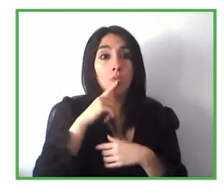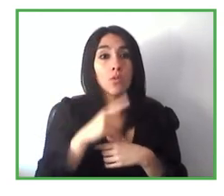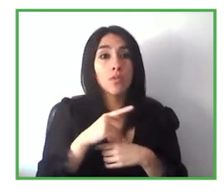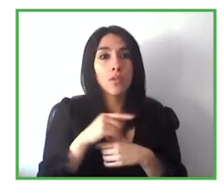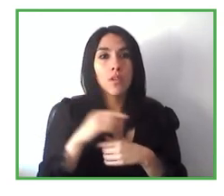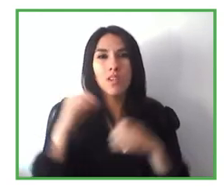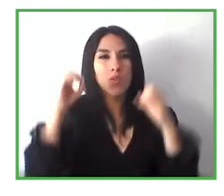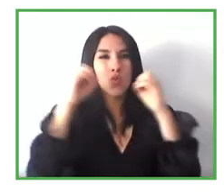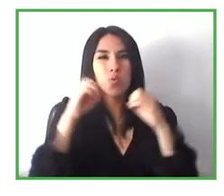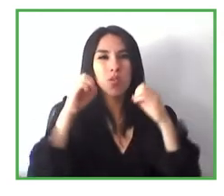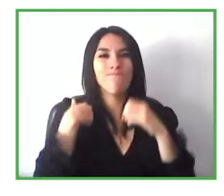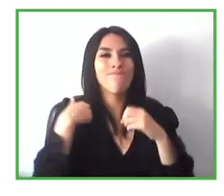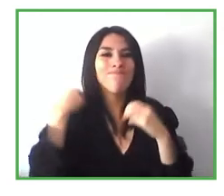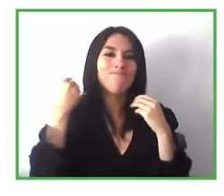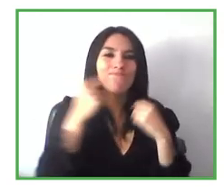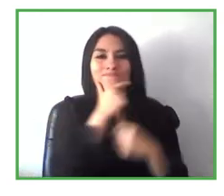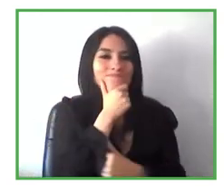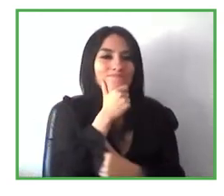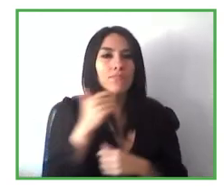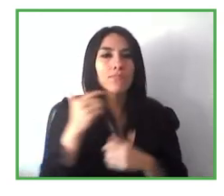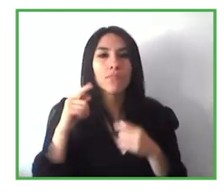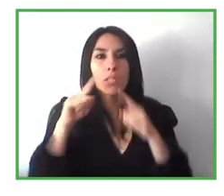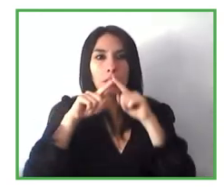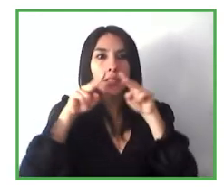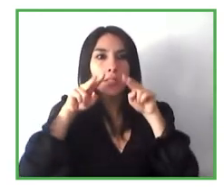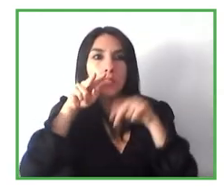Thank we're going to be paying a lot of attention.